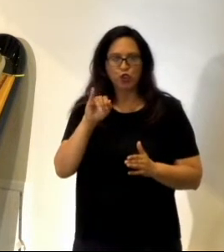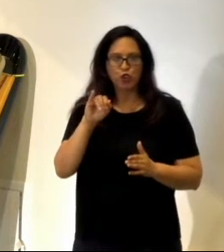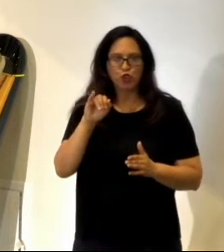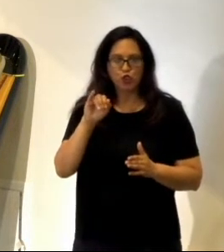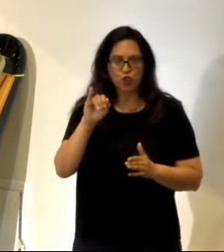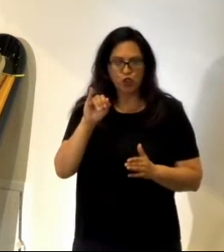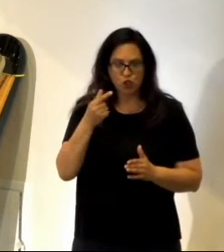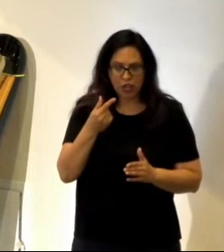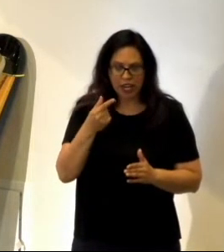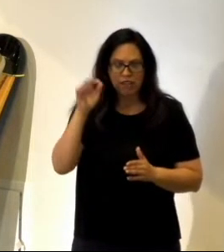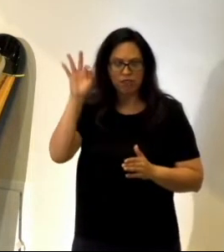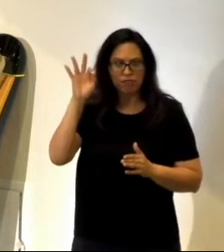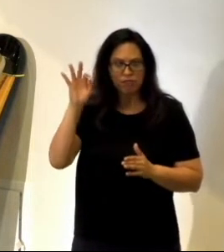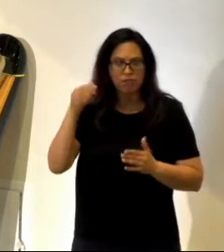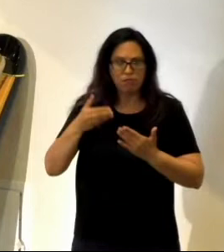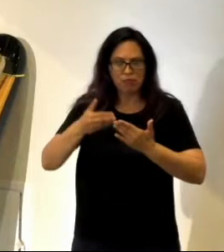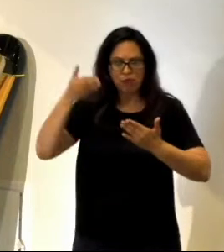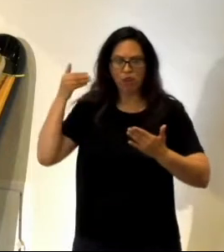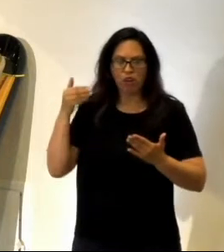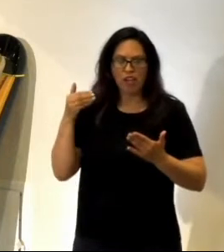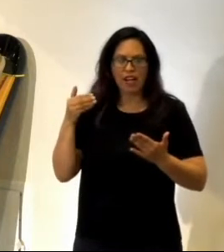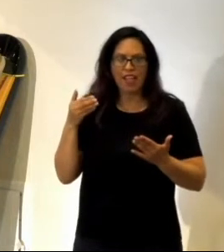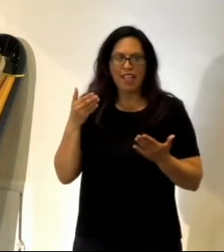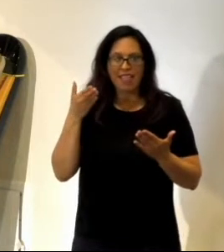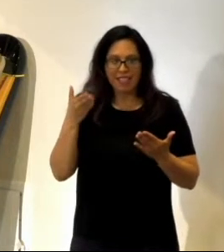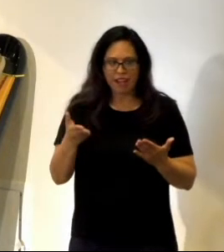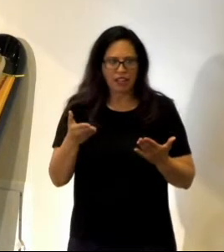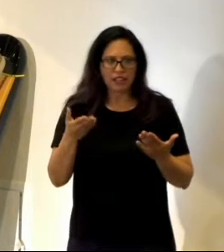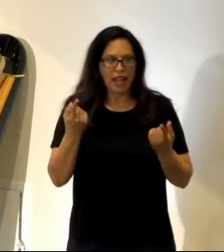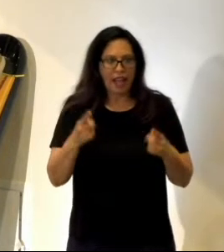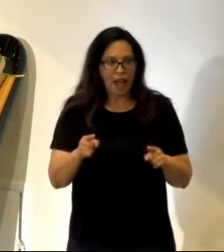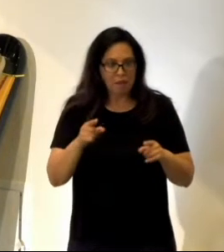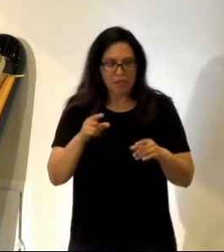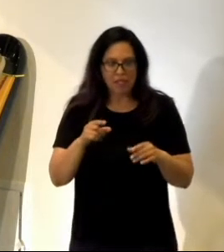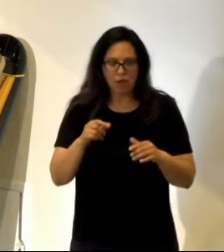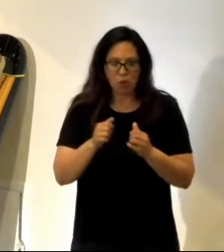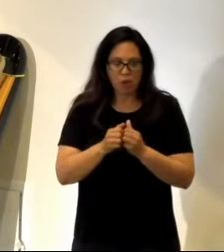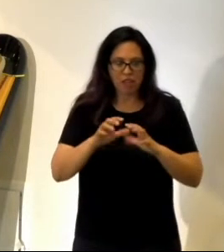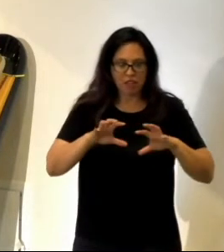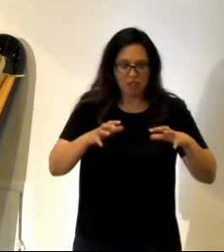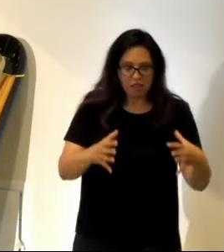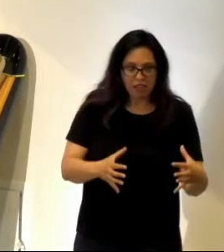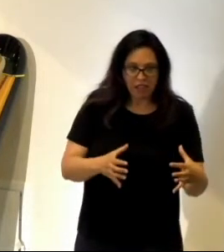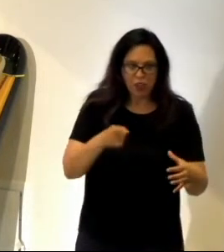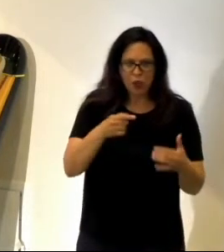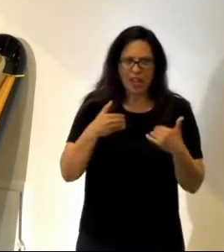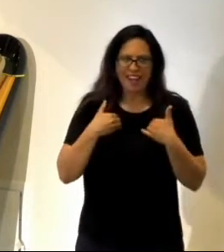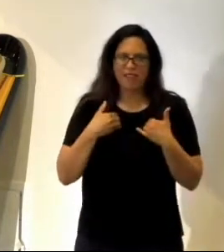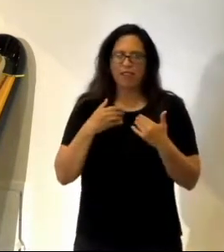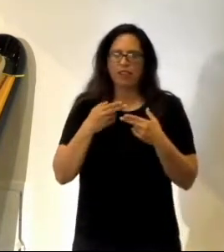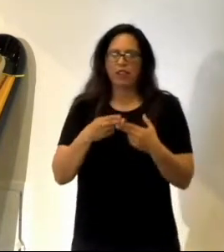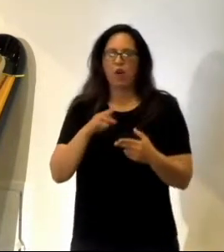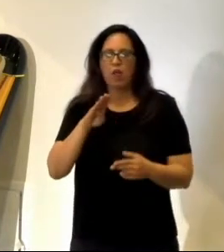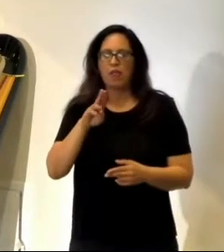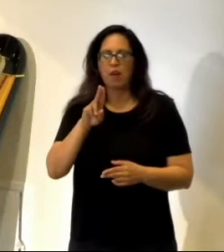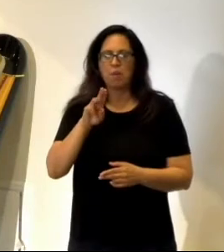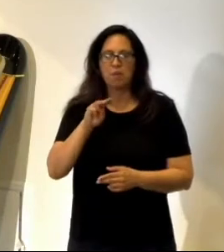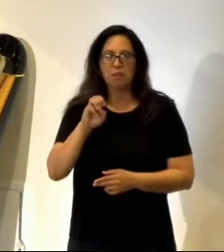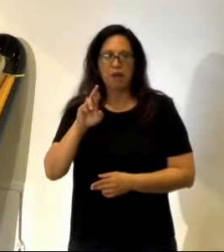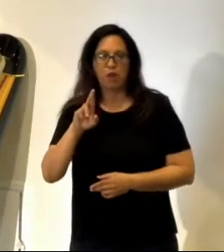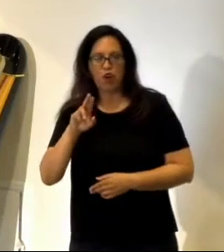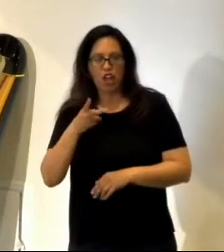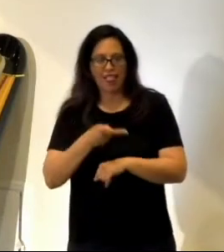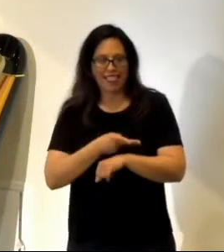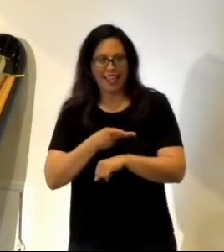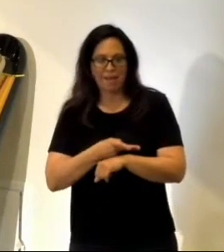There's this phenomenon that happens in flocks of sheep called the bummer lamb. And this is how it works.